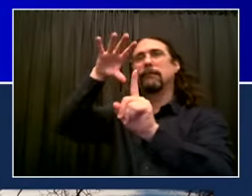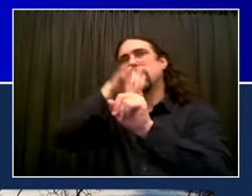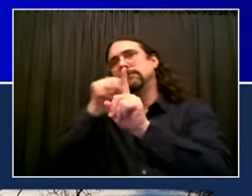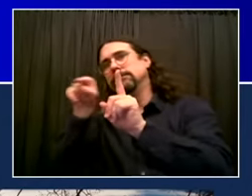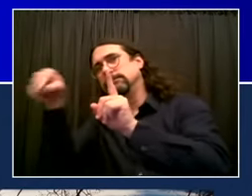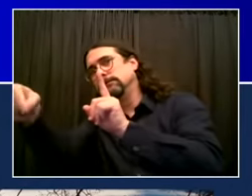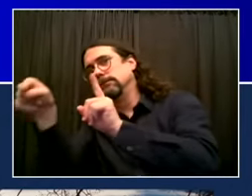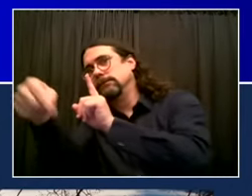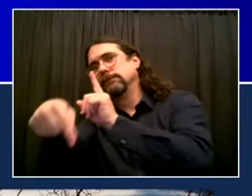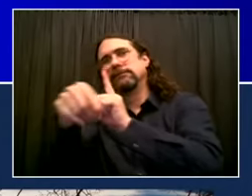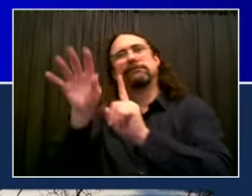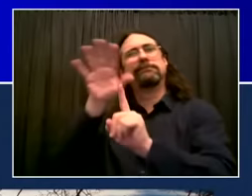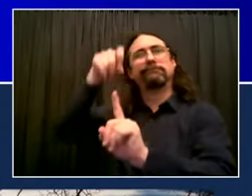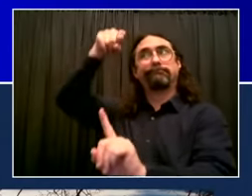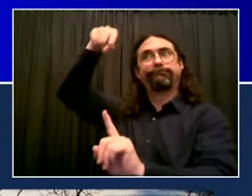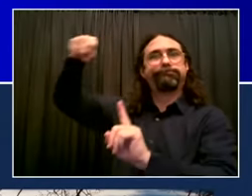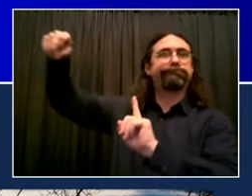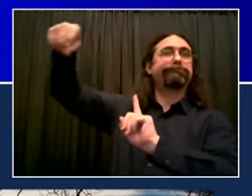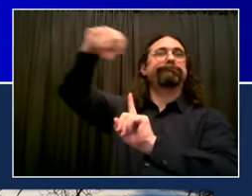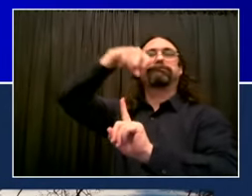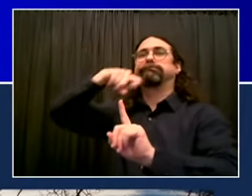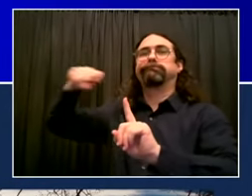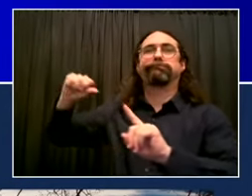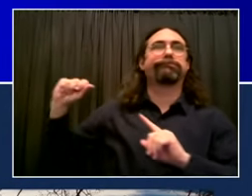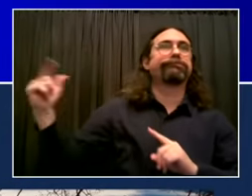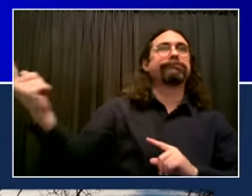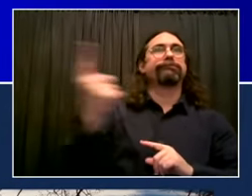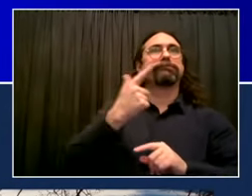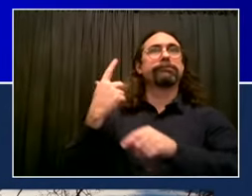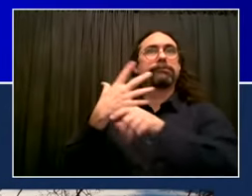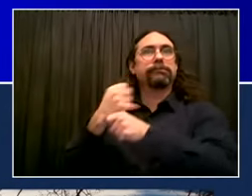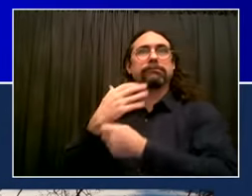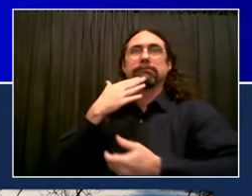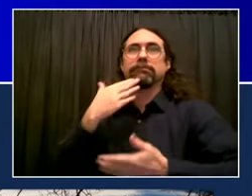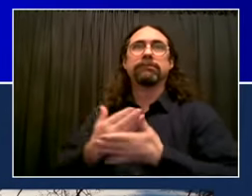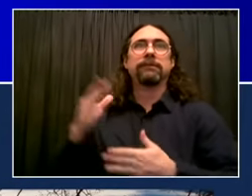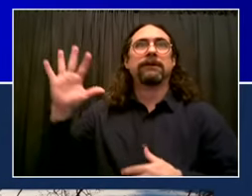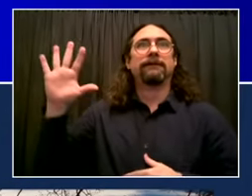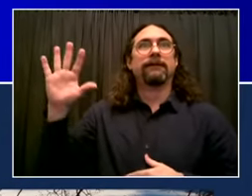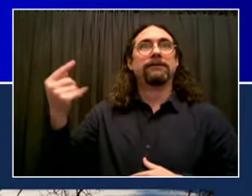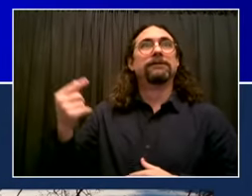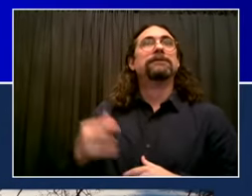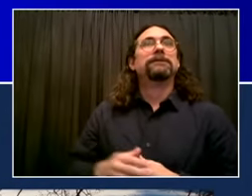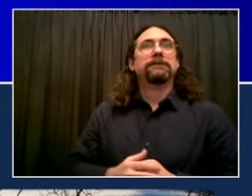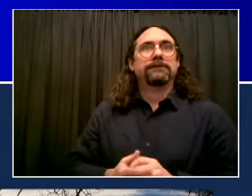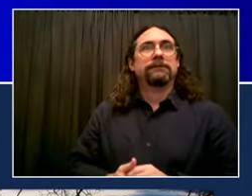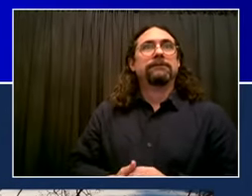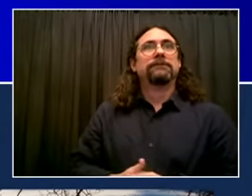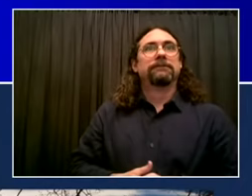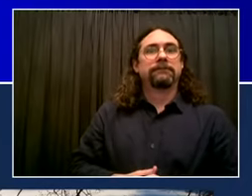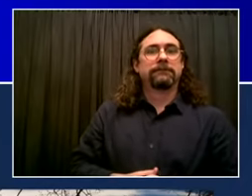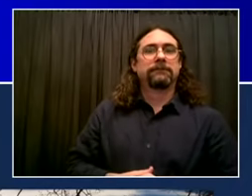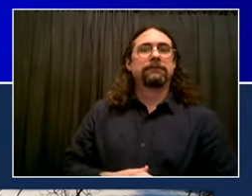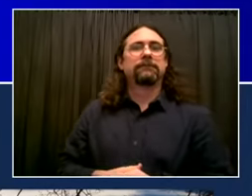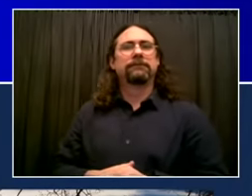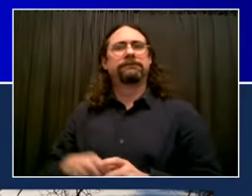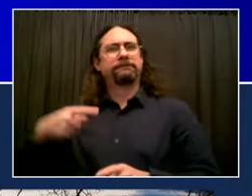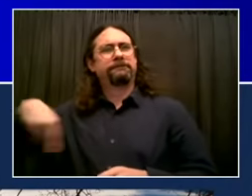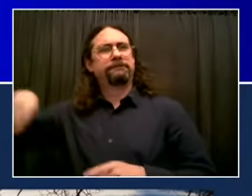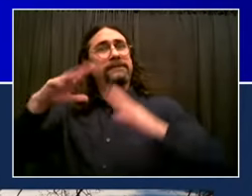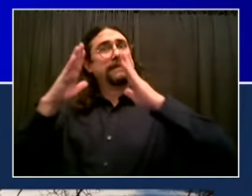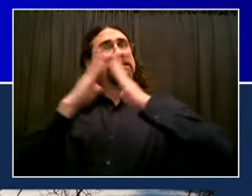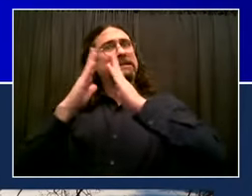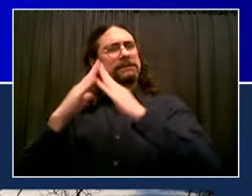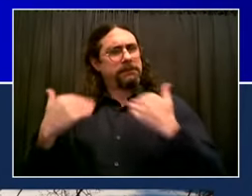that power to ensure equity, which is why we're focusing the expansion of 5G into so many of the neighborhoods that were